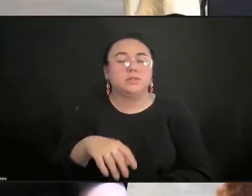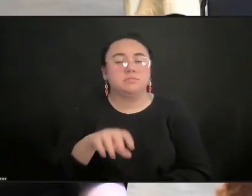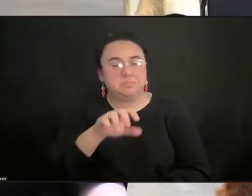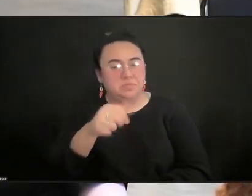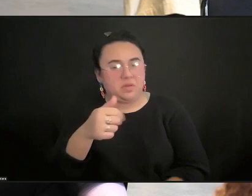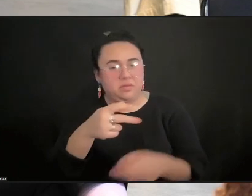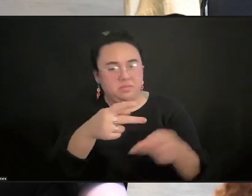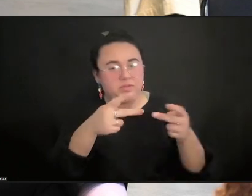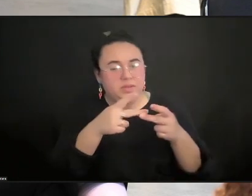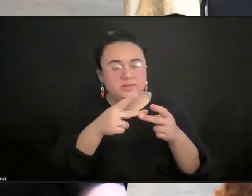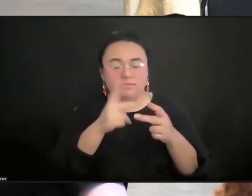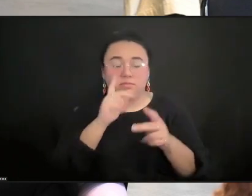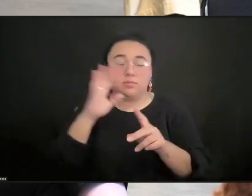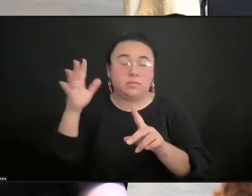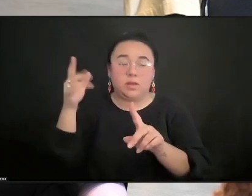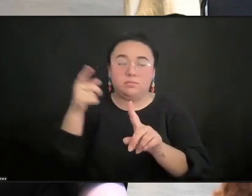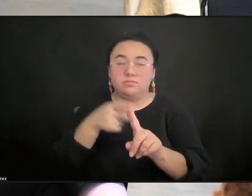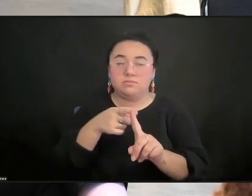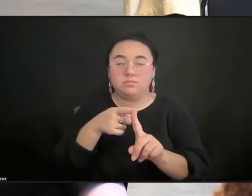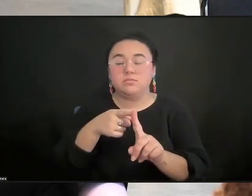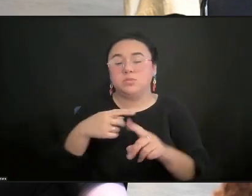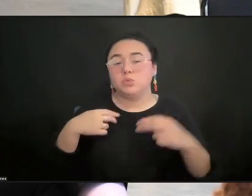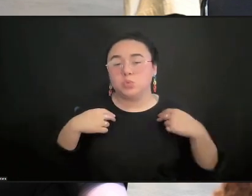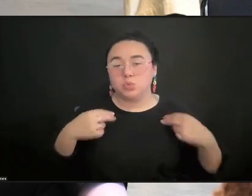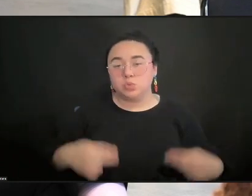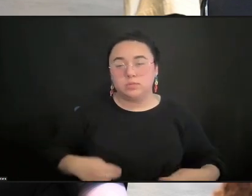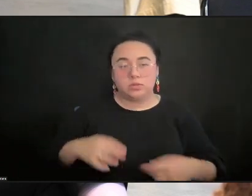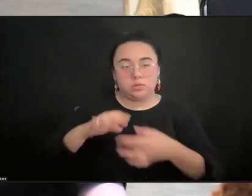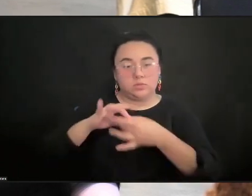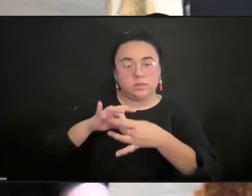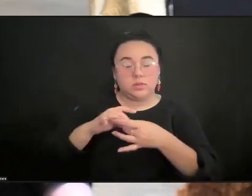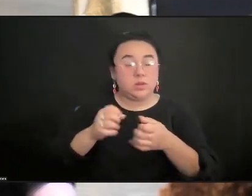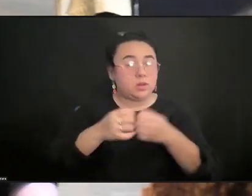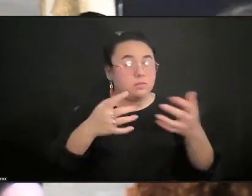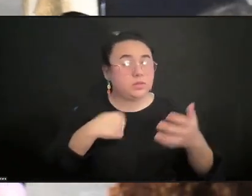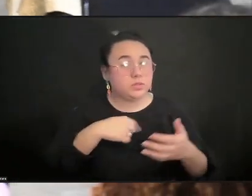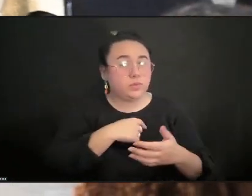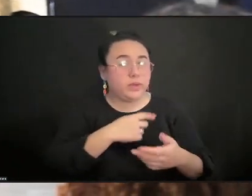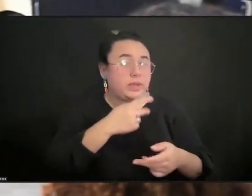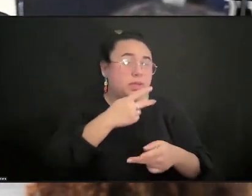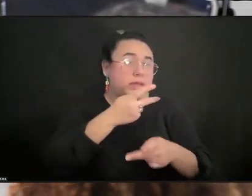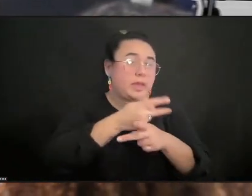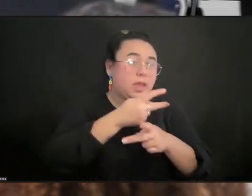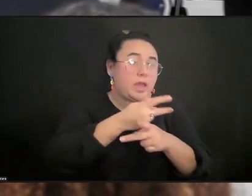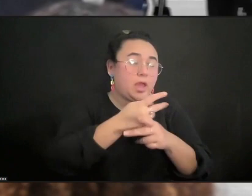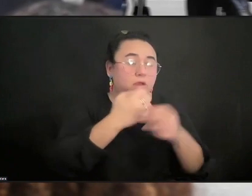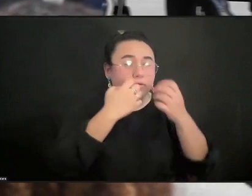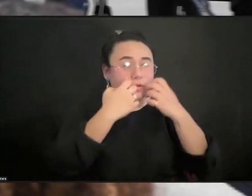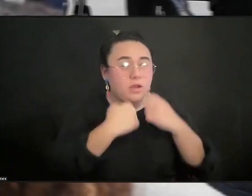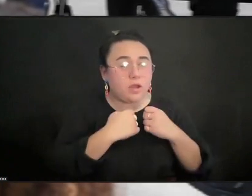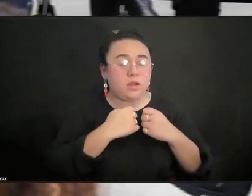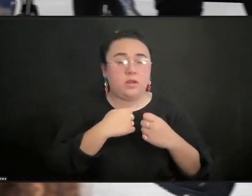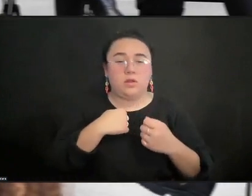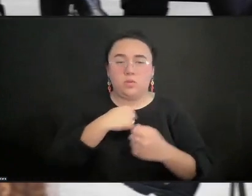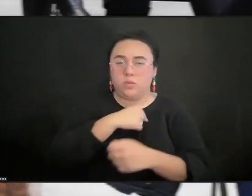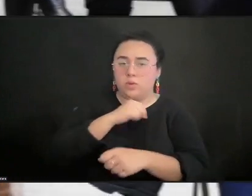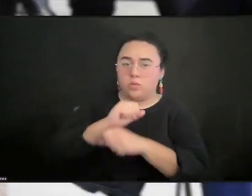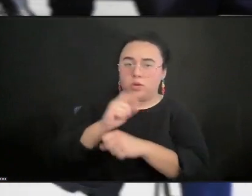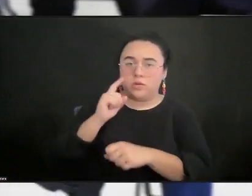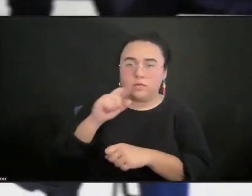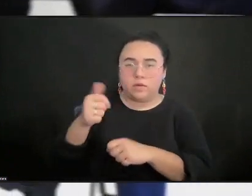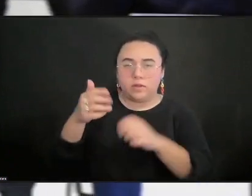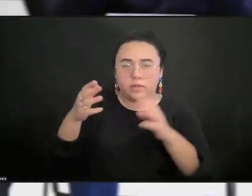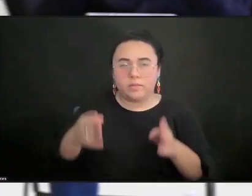to human relationships and how much we care or how much we want to work on behalf of another. And the importance there is